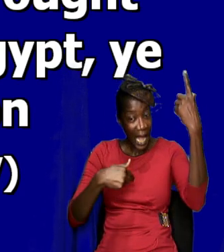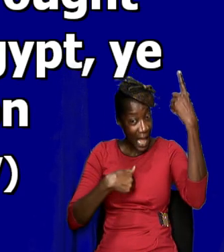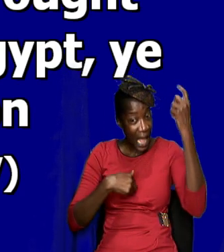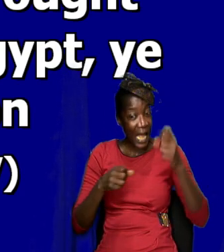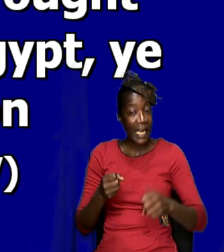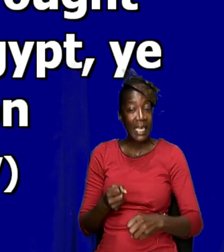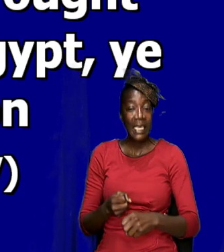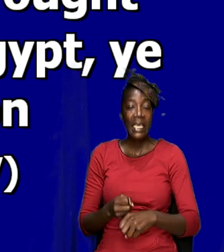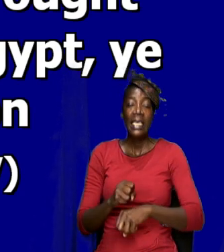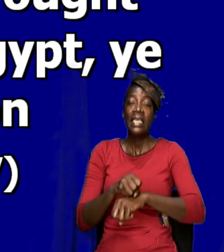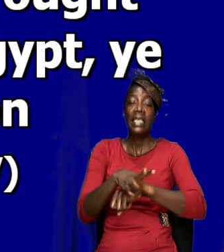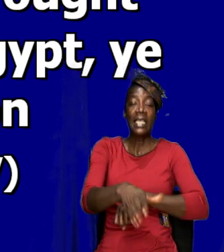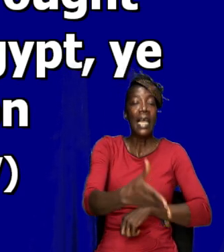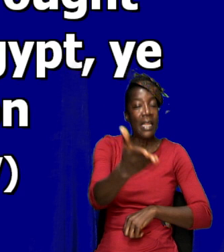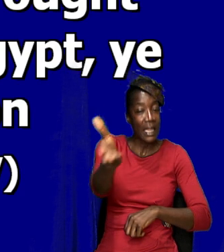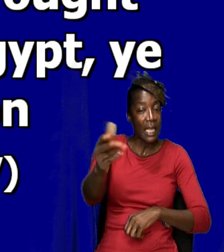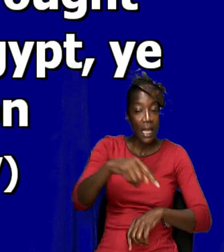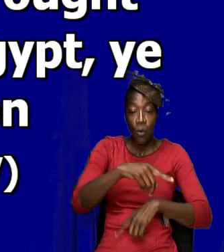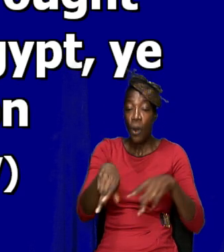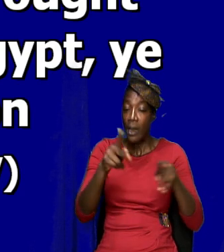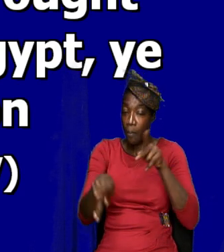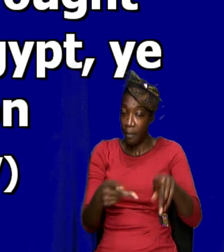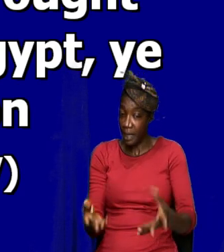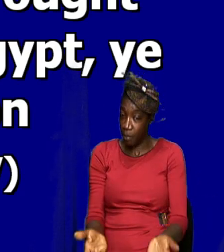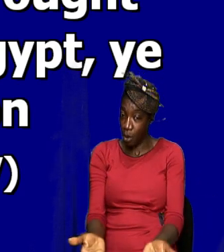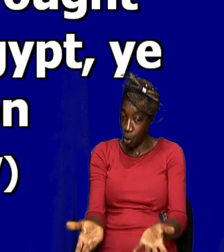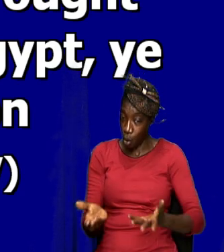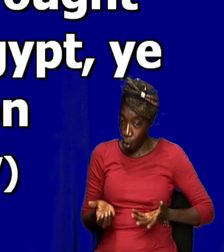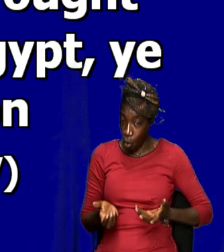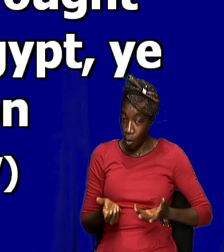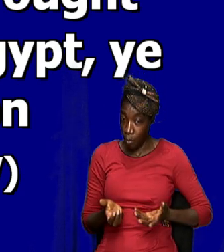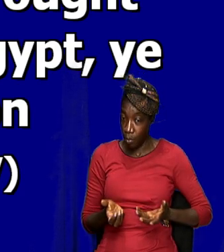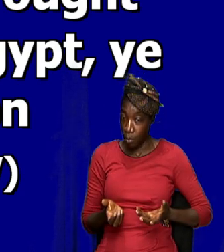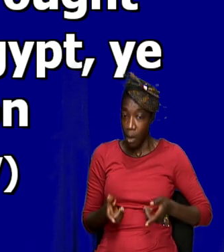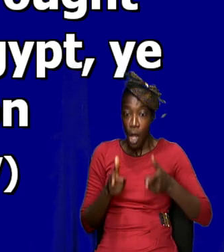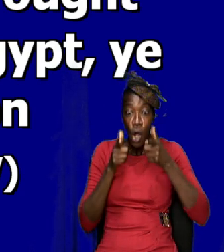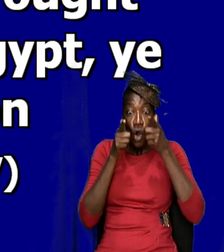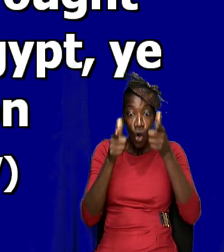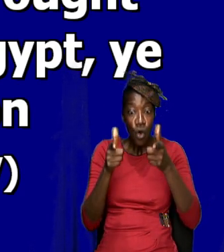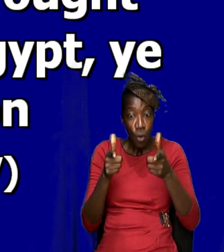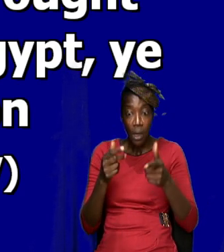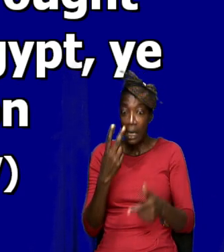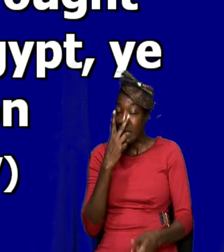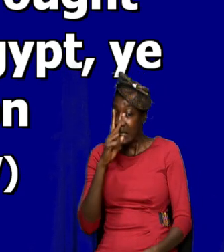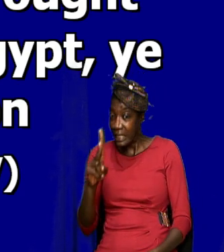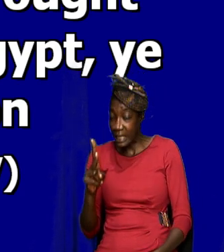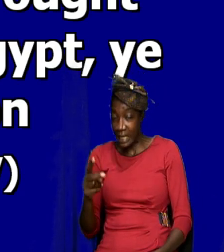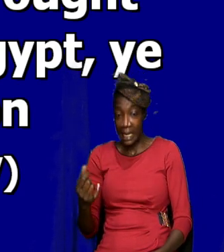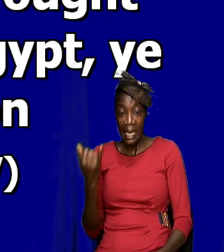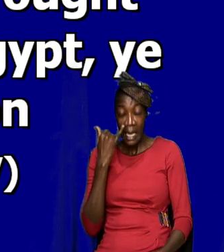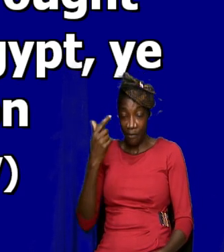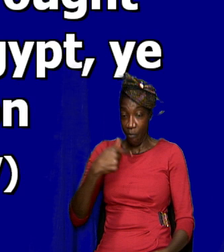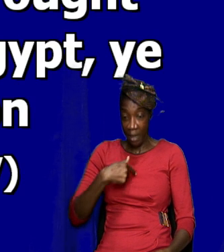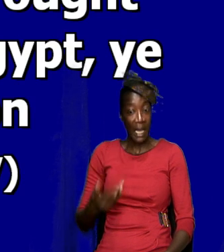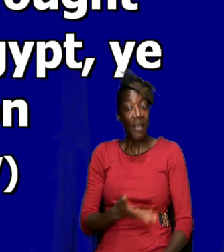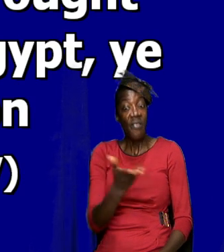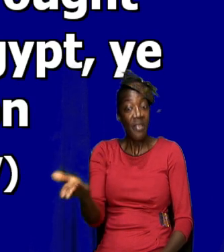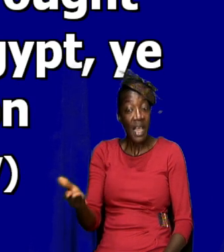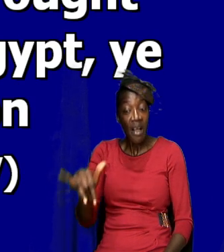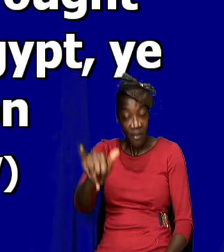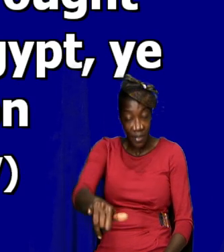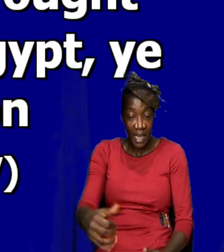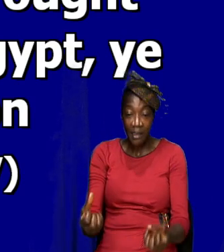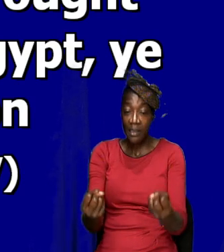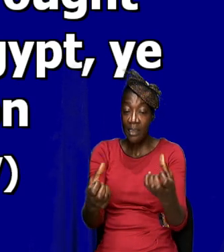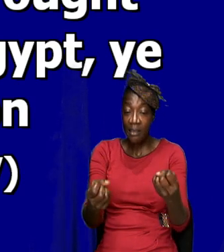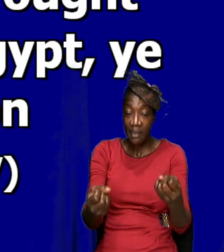So God is saying, when persons come, look to see if I am there. and this is a sign or